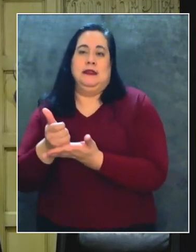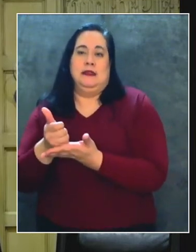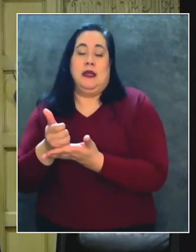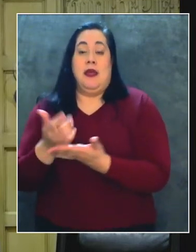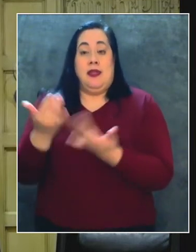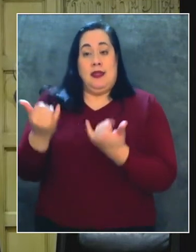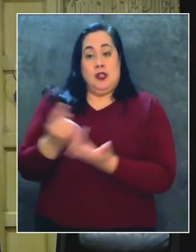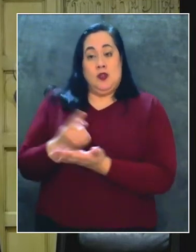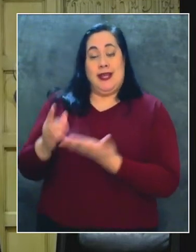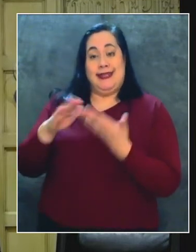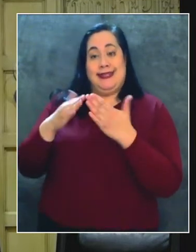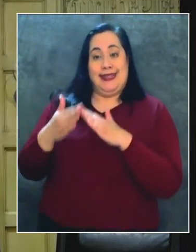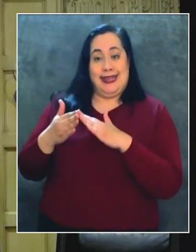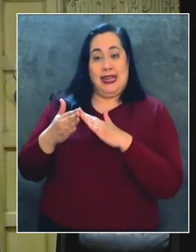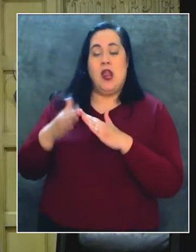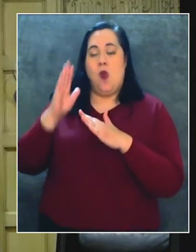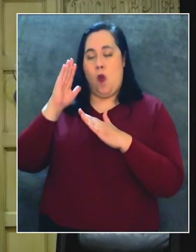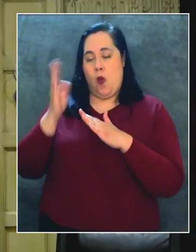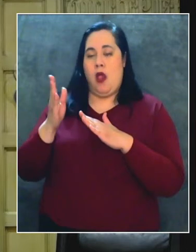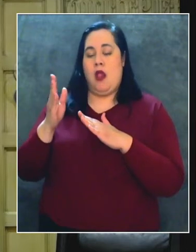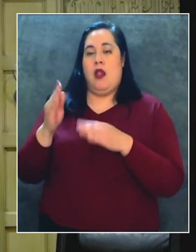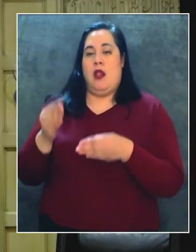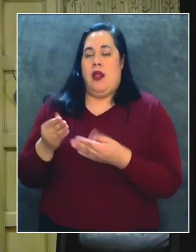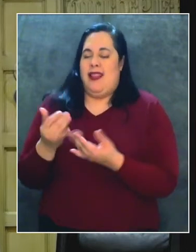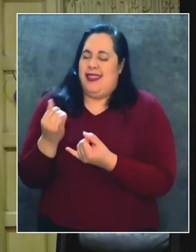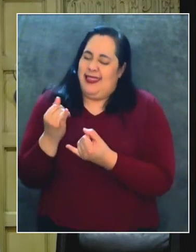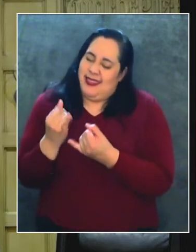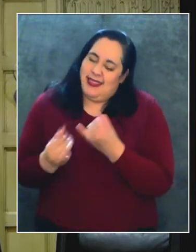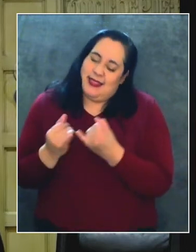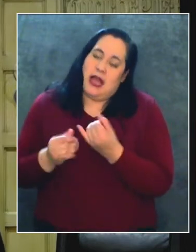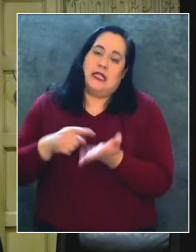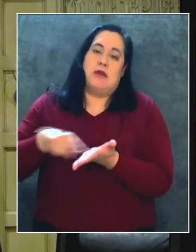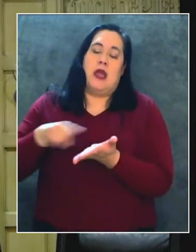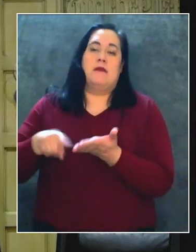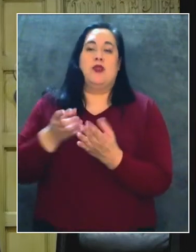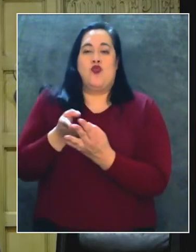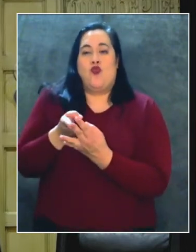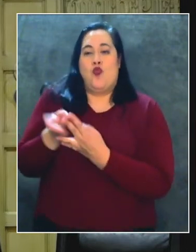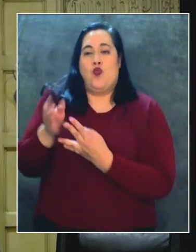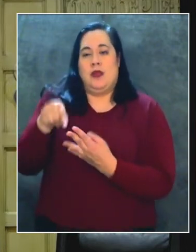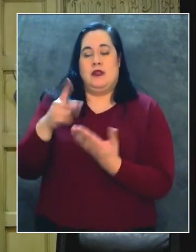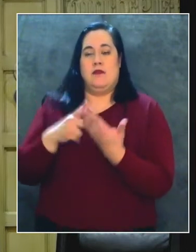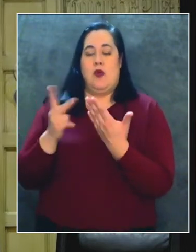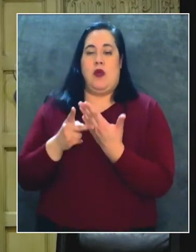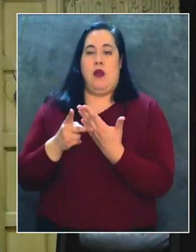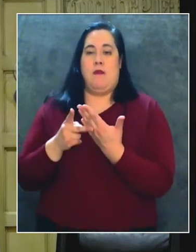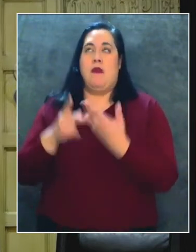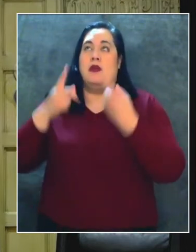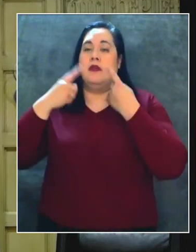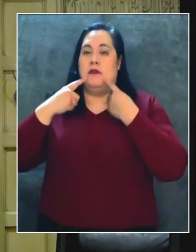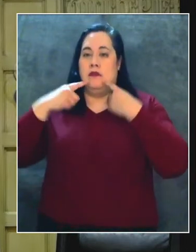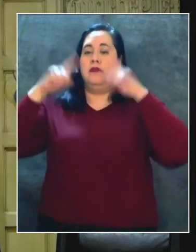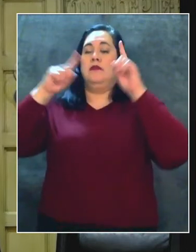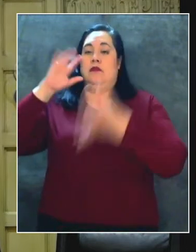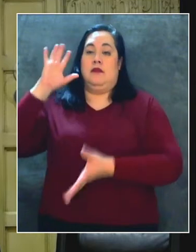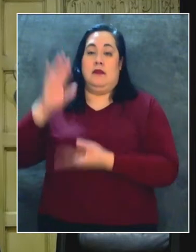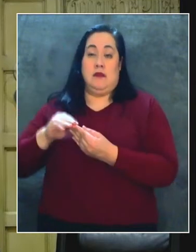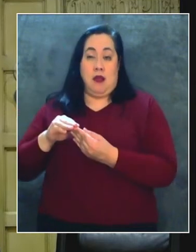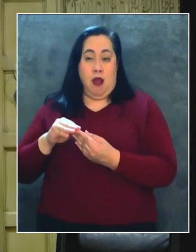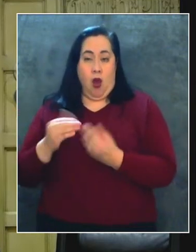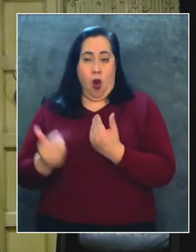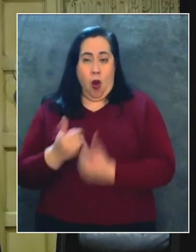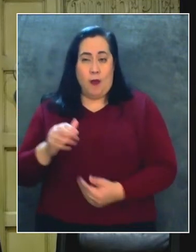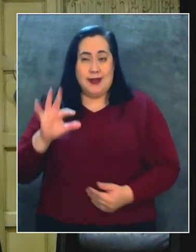semana, la ciudad entregará los últimos pagos a través de este programa, logrando un total de casi